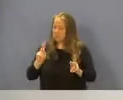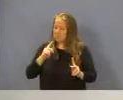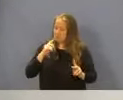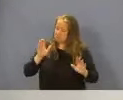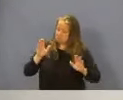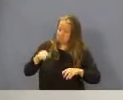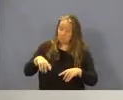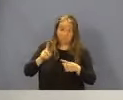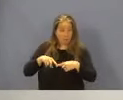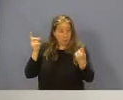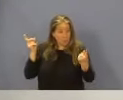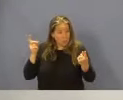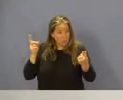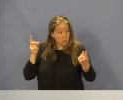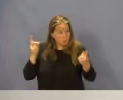Opposed?